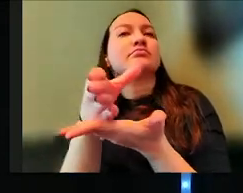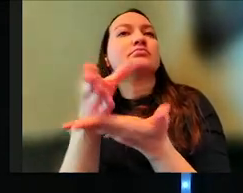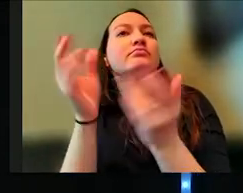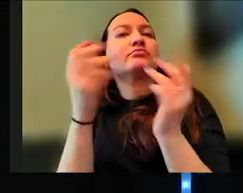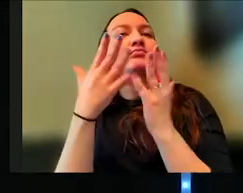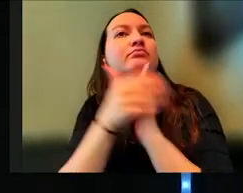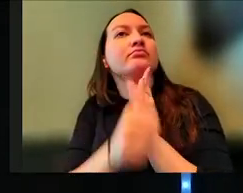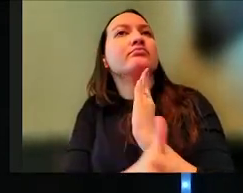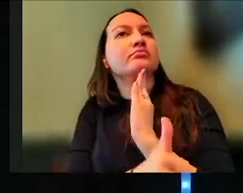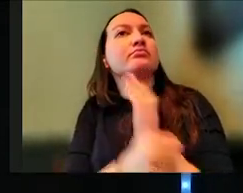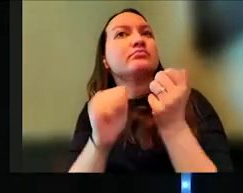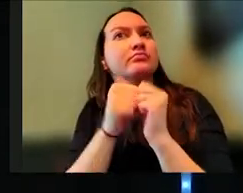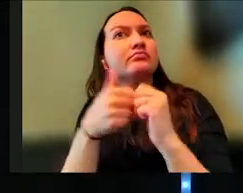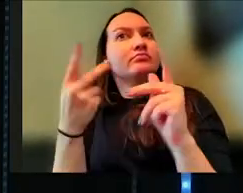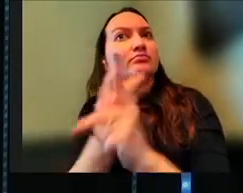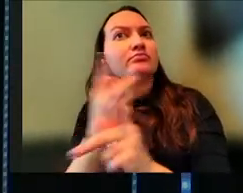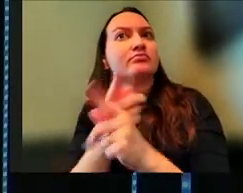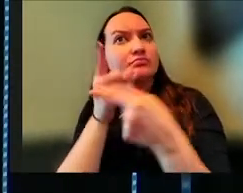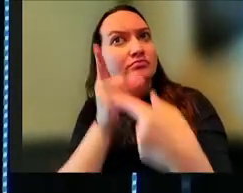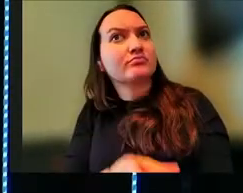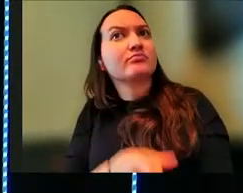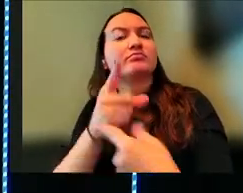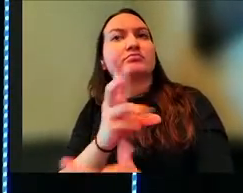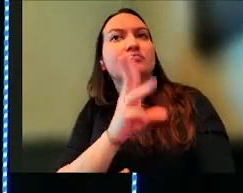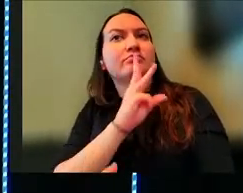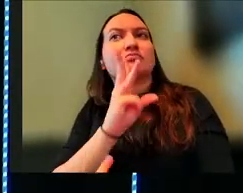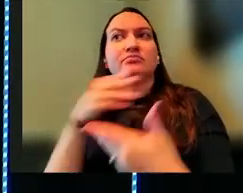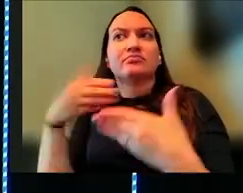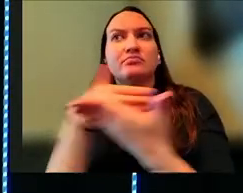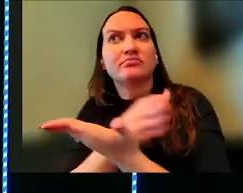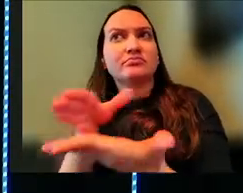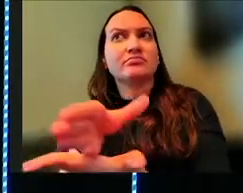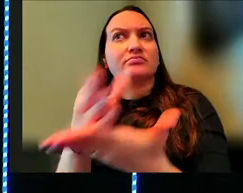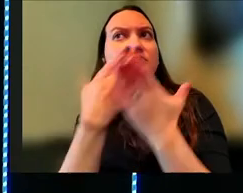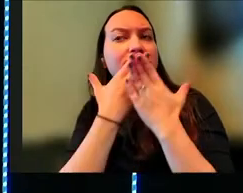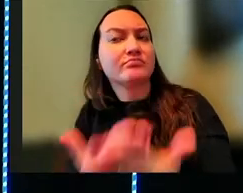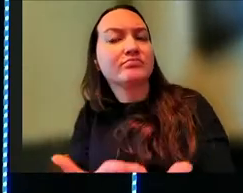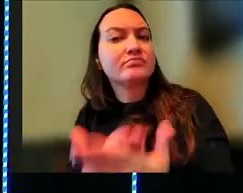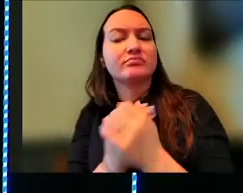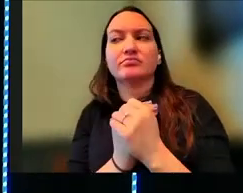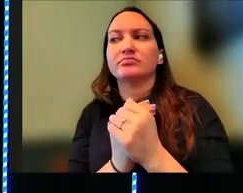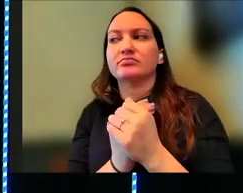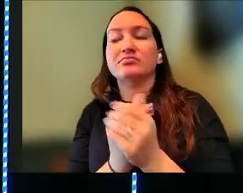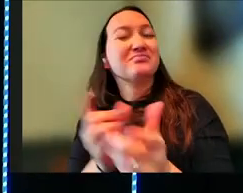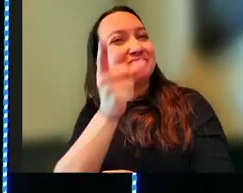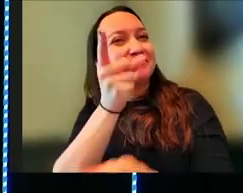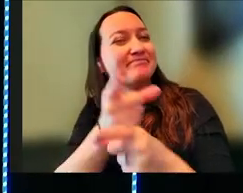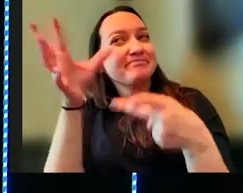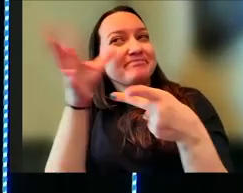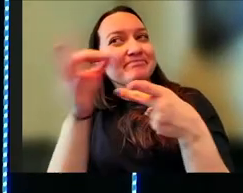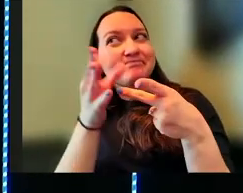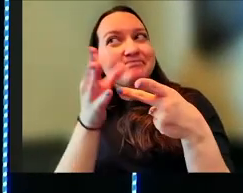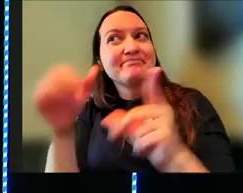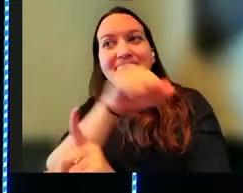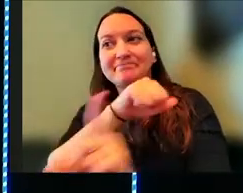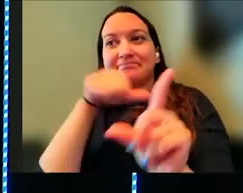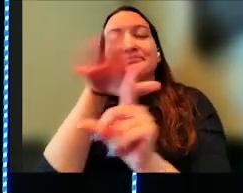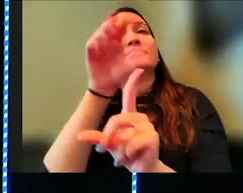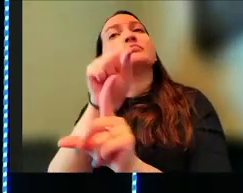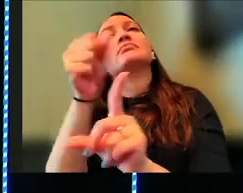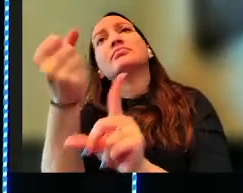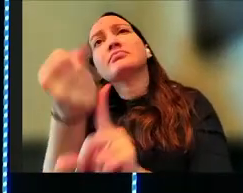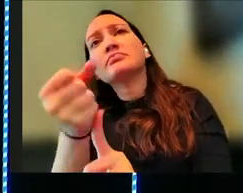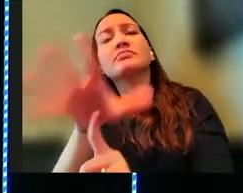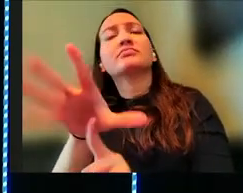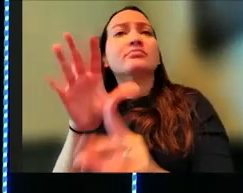Here's how you navigate these stormy waters well. Here's the right choice in the midst of your circumstance, in the midst of your